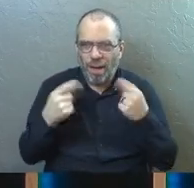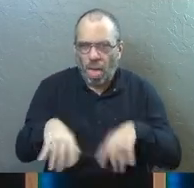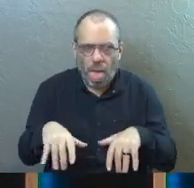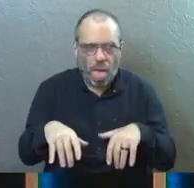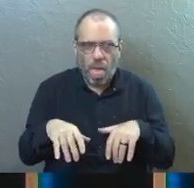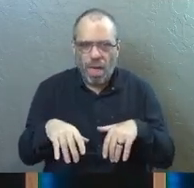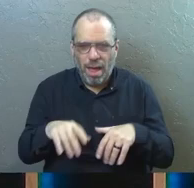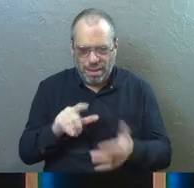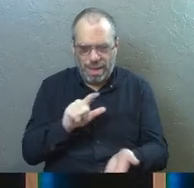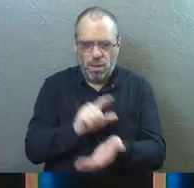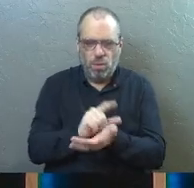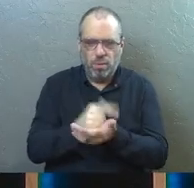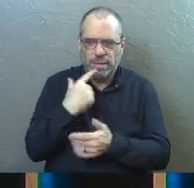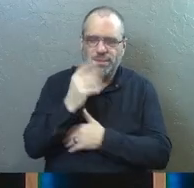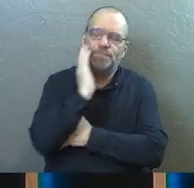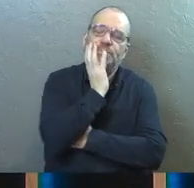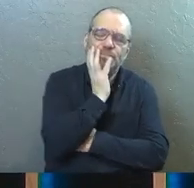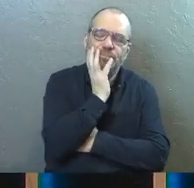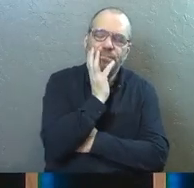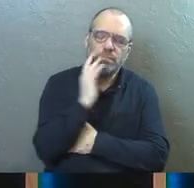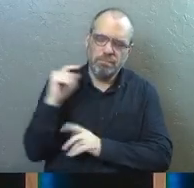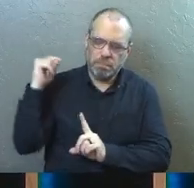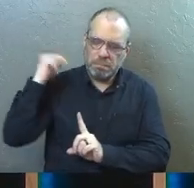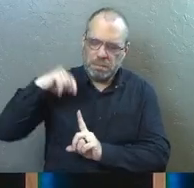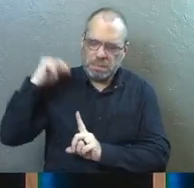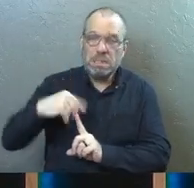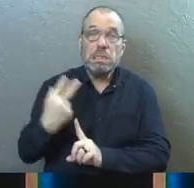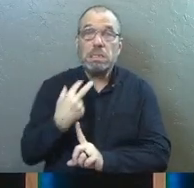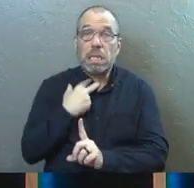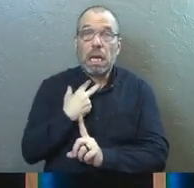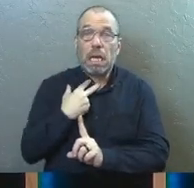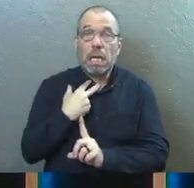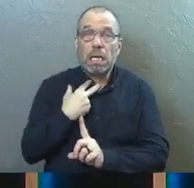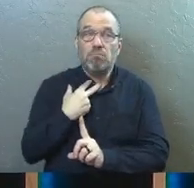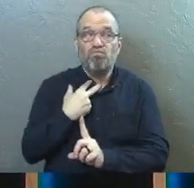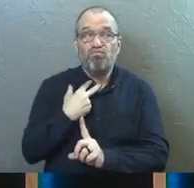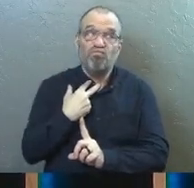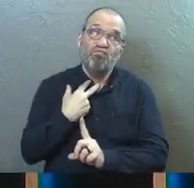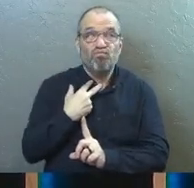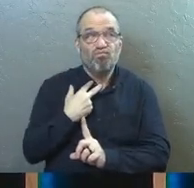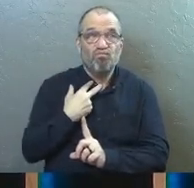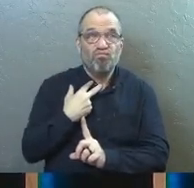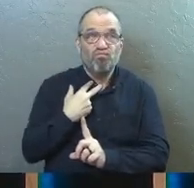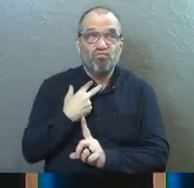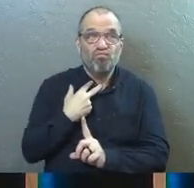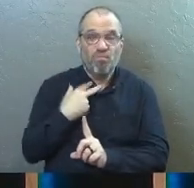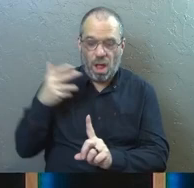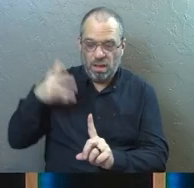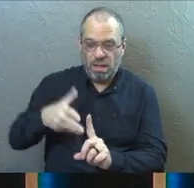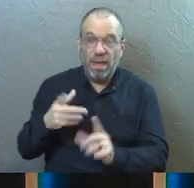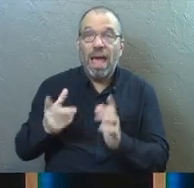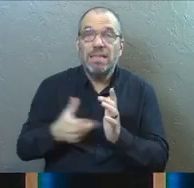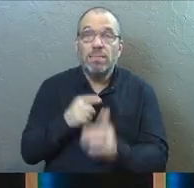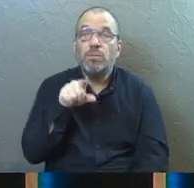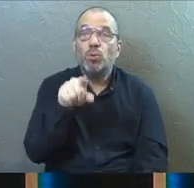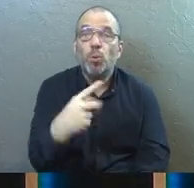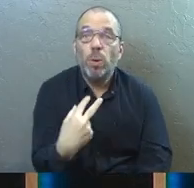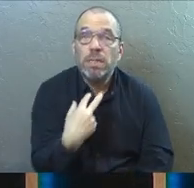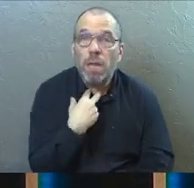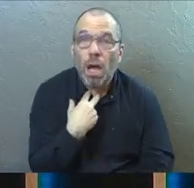It's as if Luke is saying, he's stuck. And sometimes you're stuck.